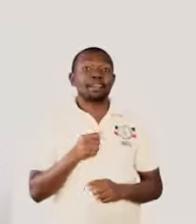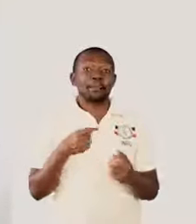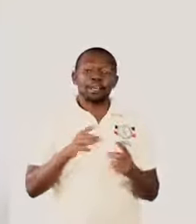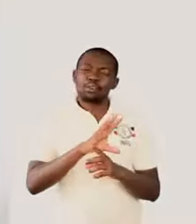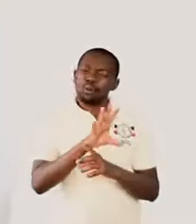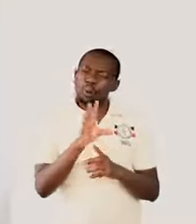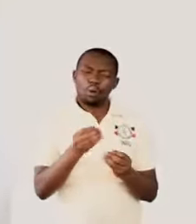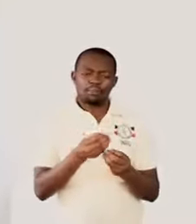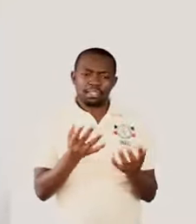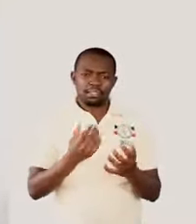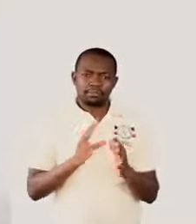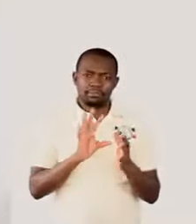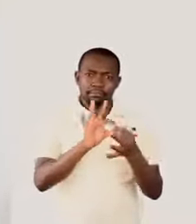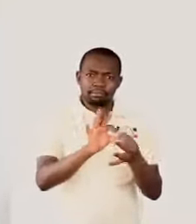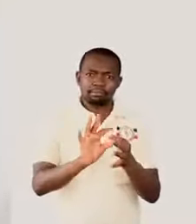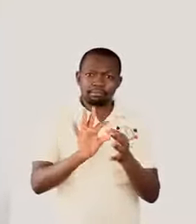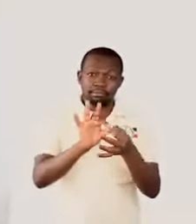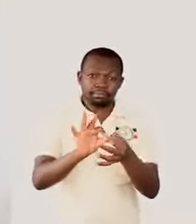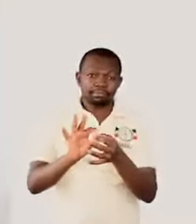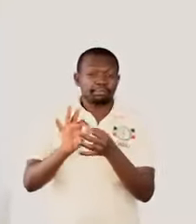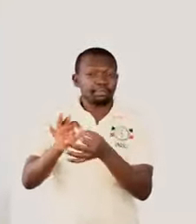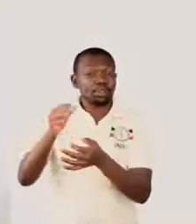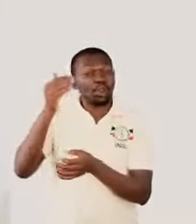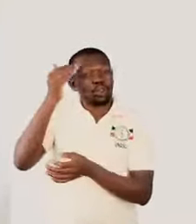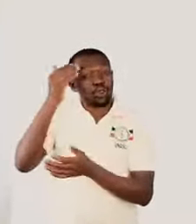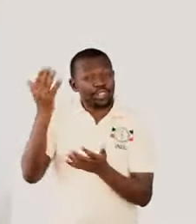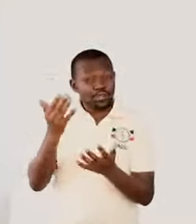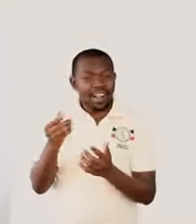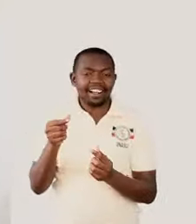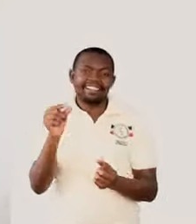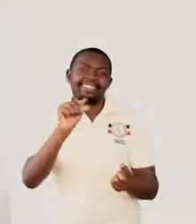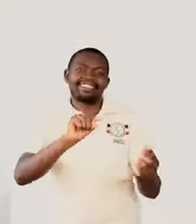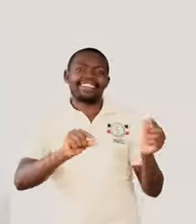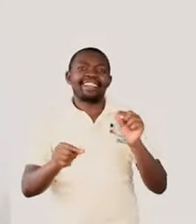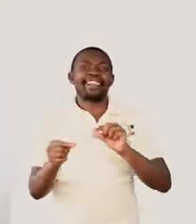to the knowledge of chemistry.